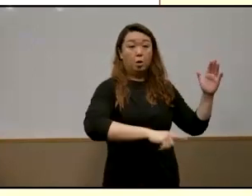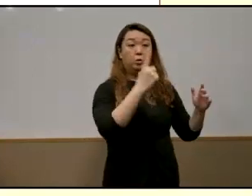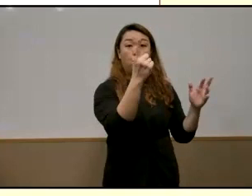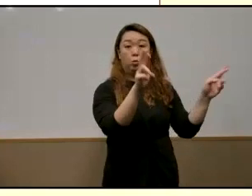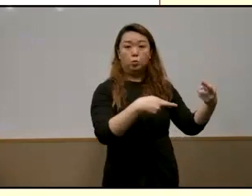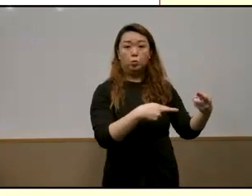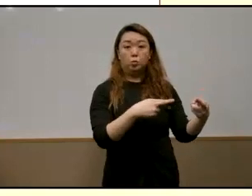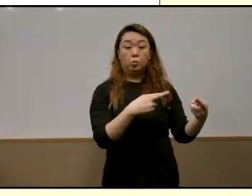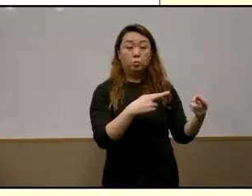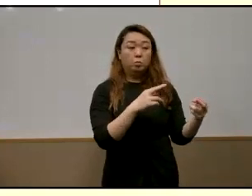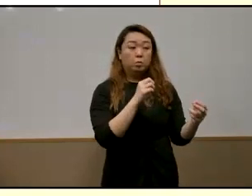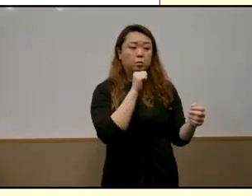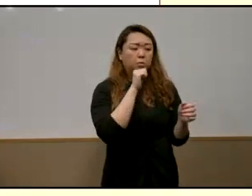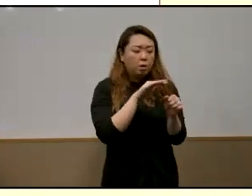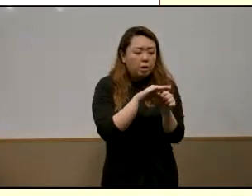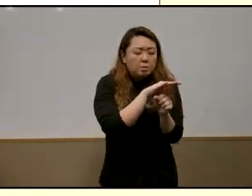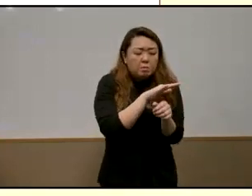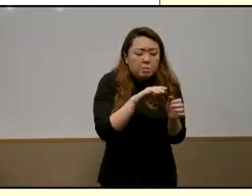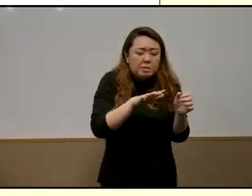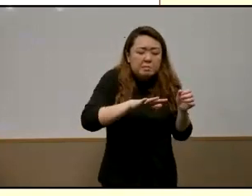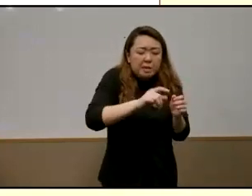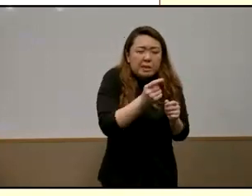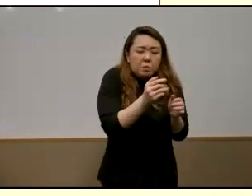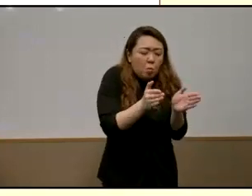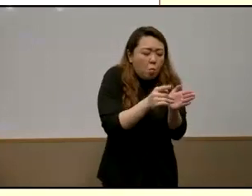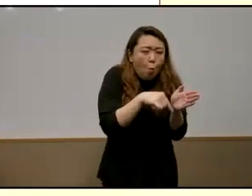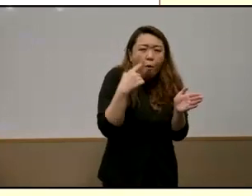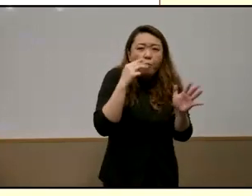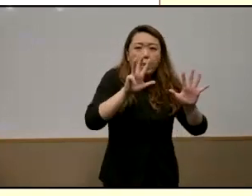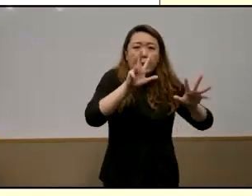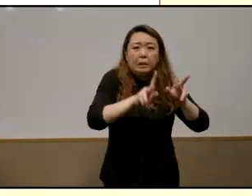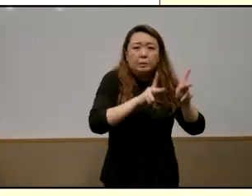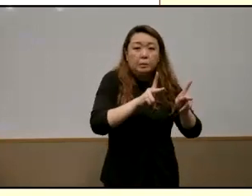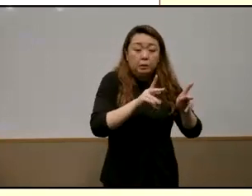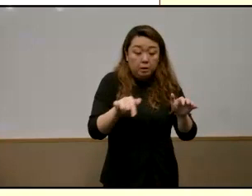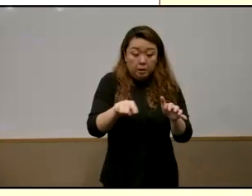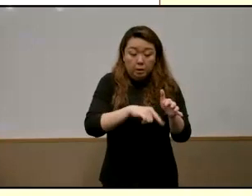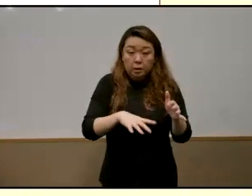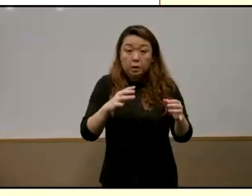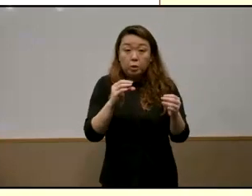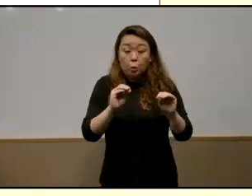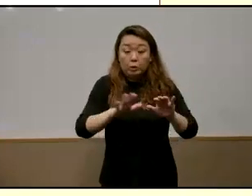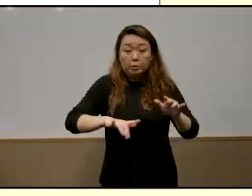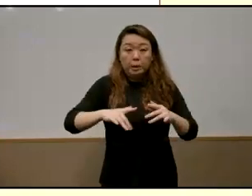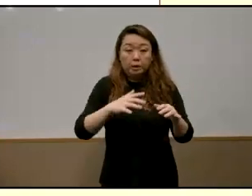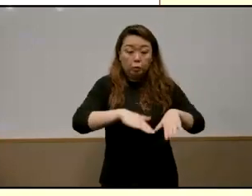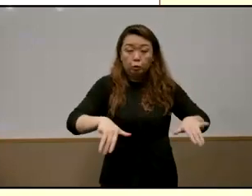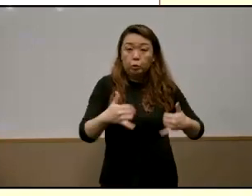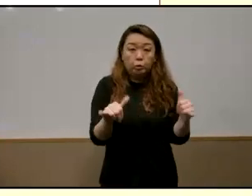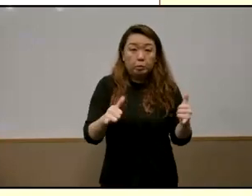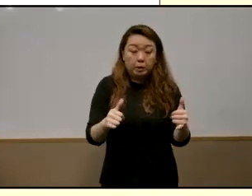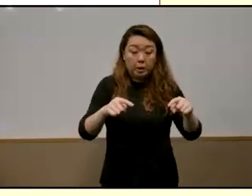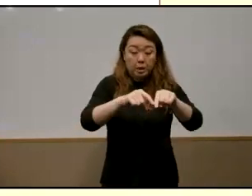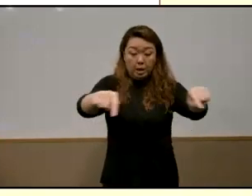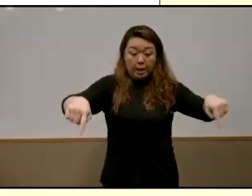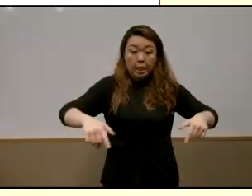not a lot of space for a family of nine the living room has a small empty space for the kids to play there's no couch the only seating available is two chairs at a